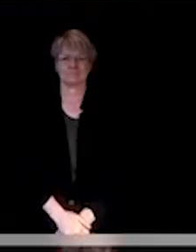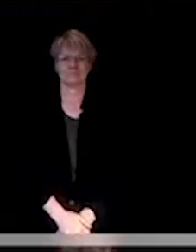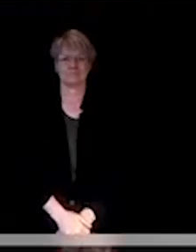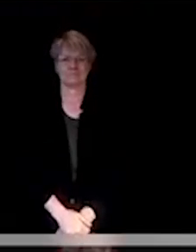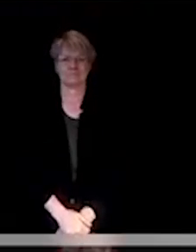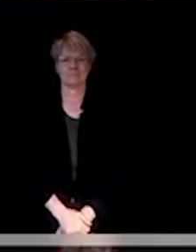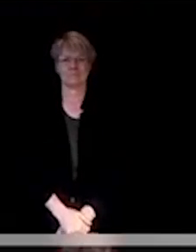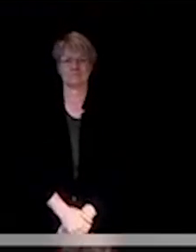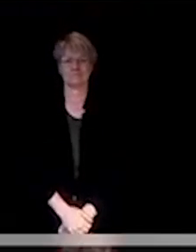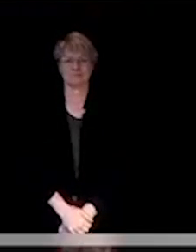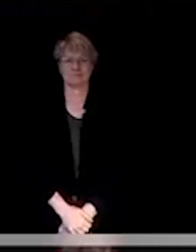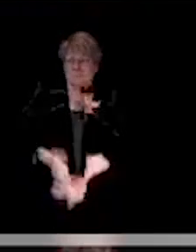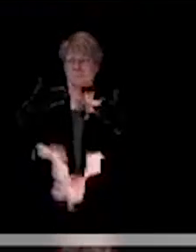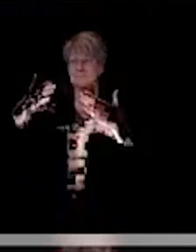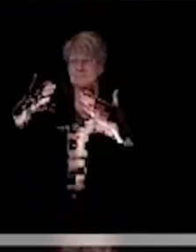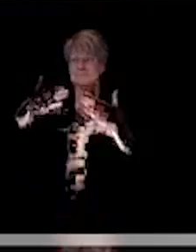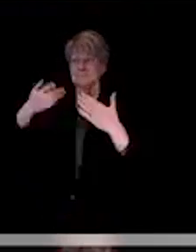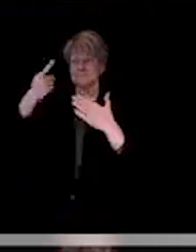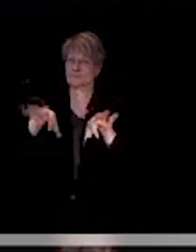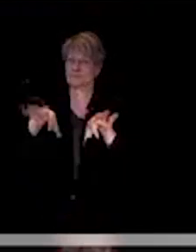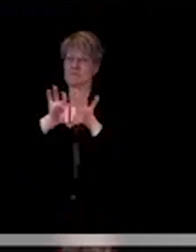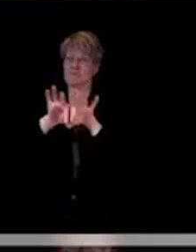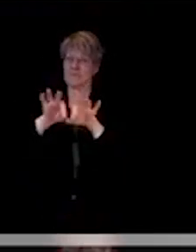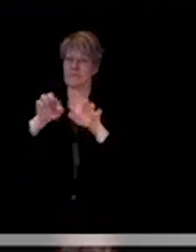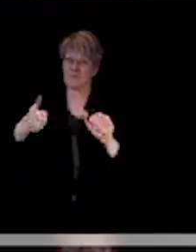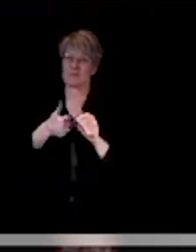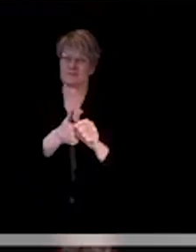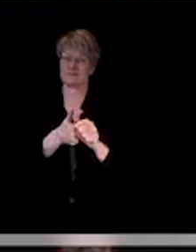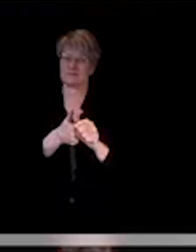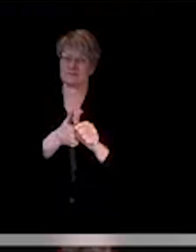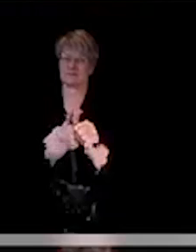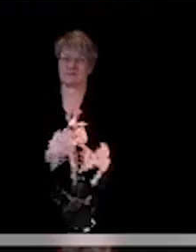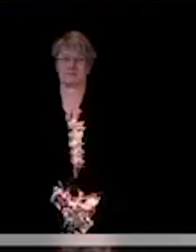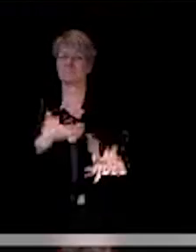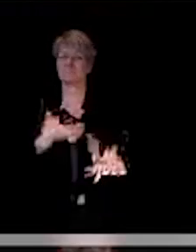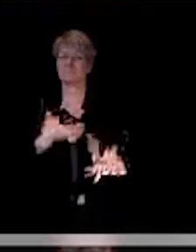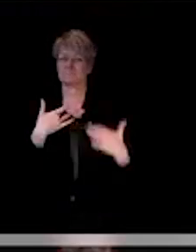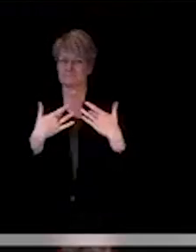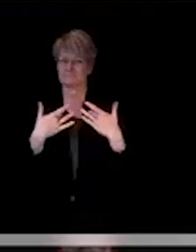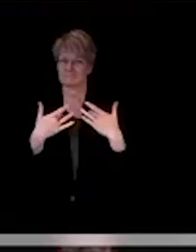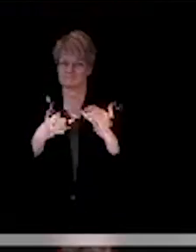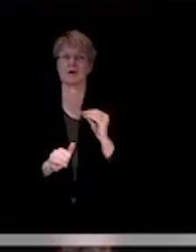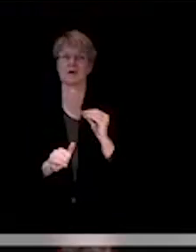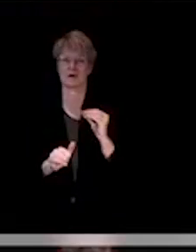Yes, thank you for that very important update. We're really, really excited about that much need.